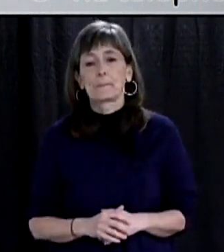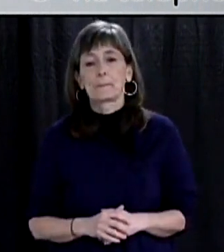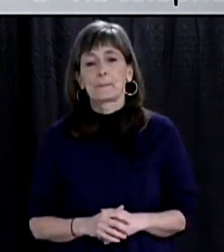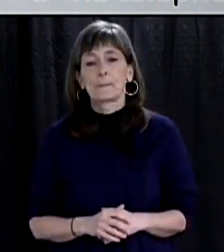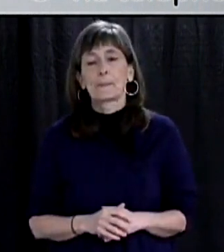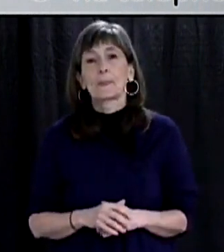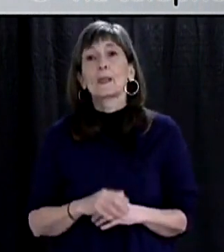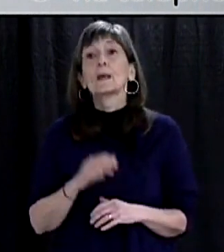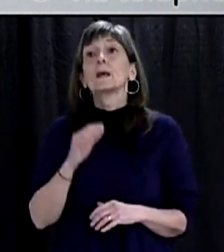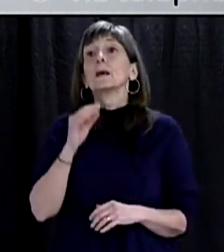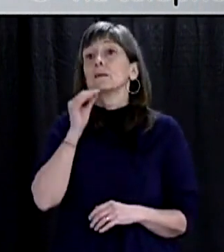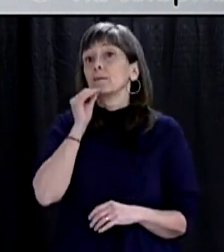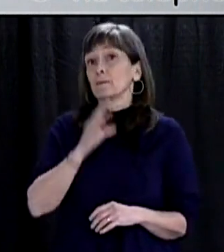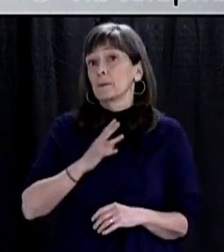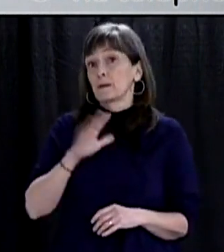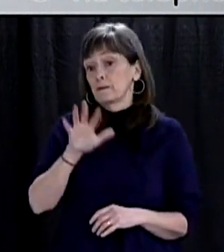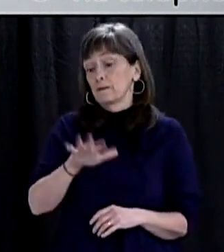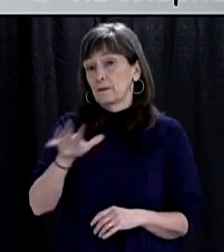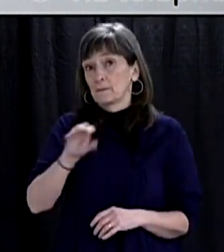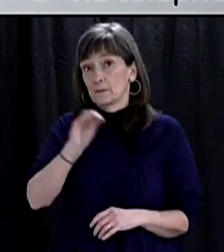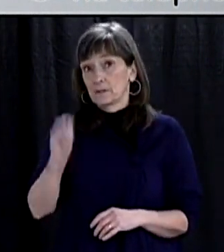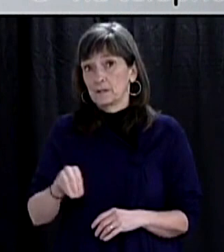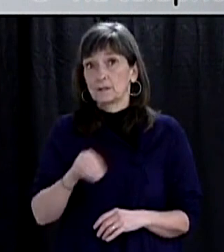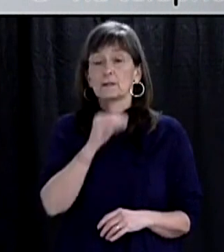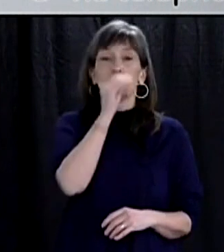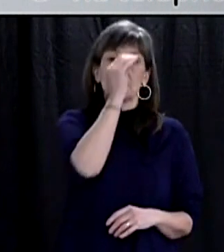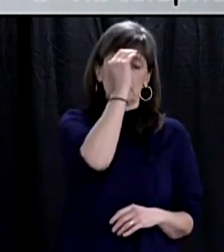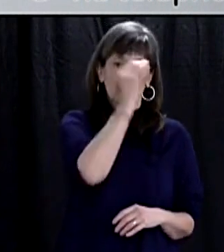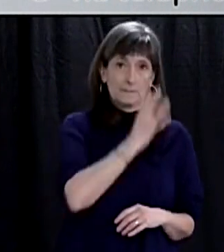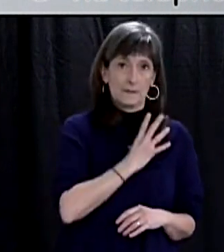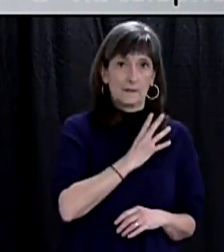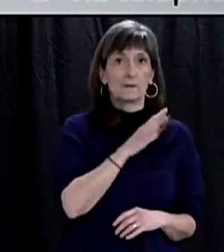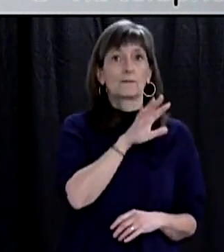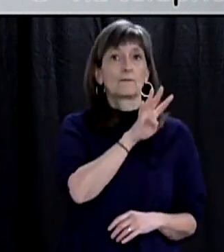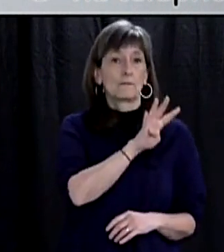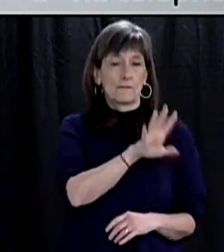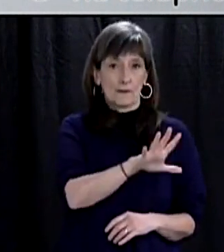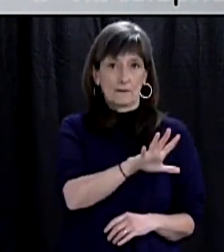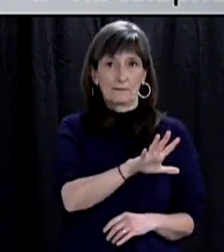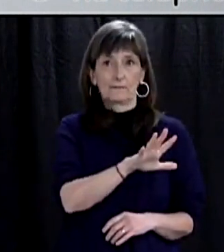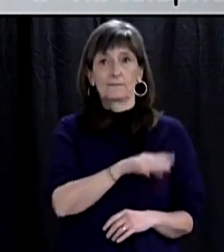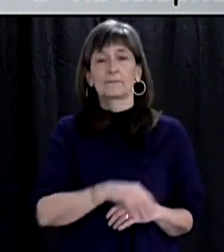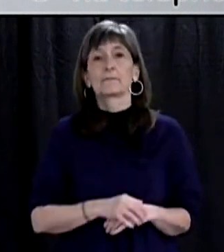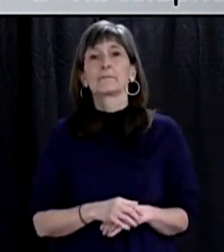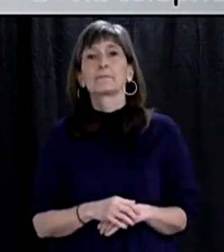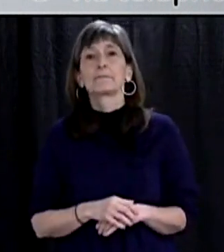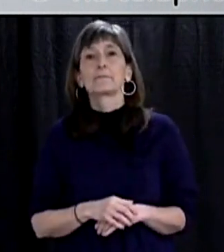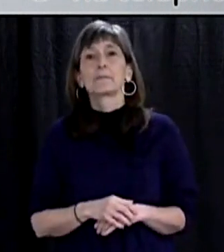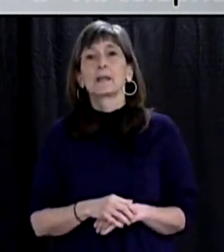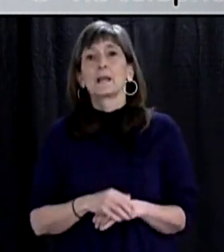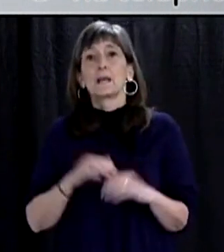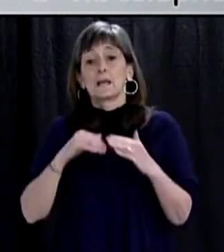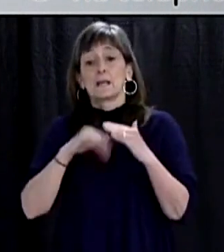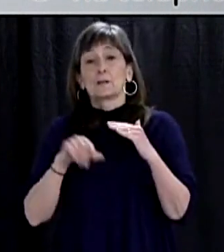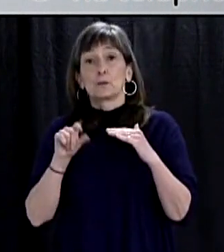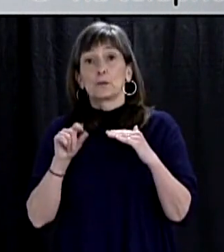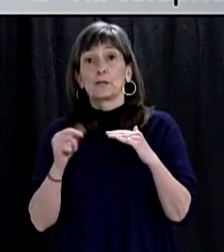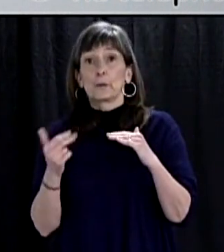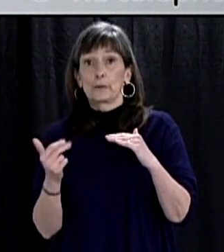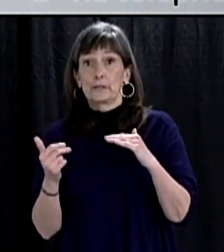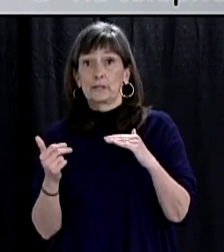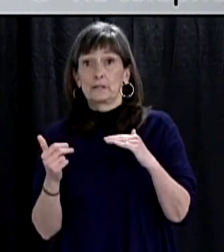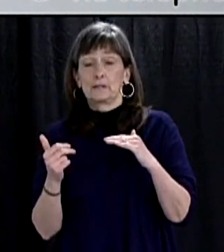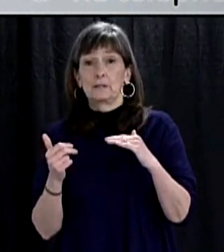55% of cases are female and 45% are male. By age, we have 13 people under the age of 20,